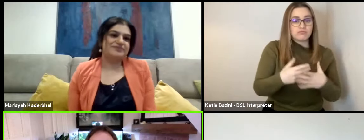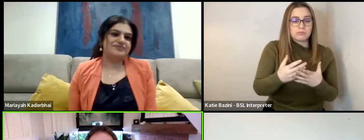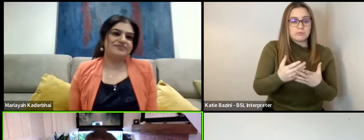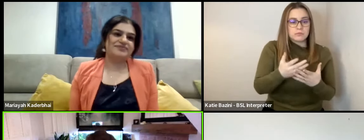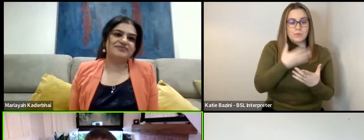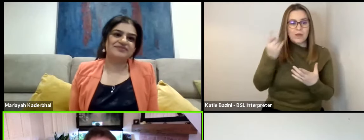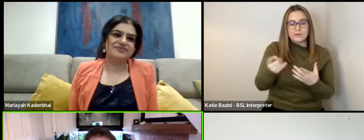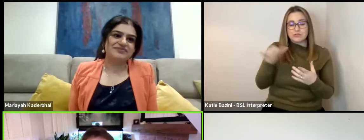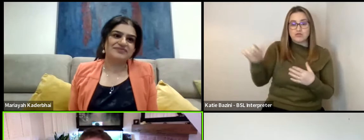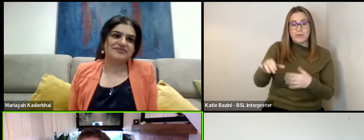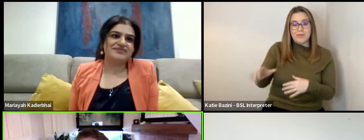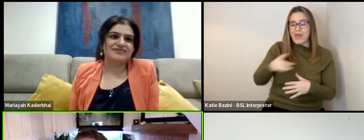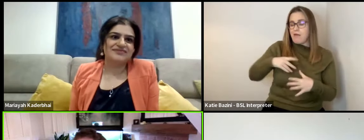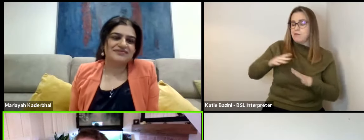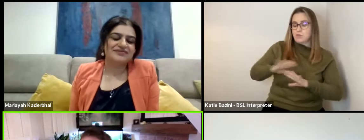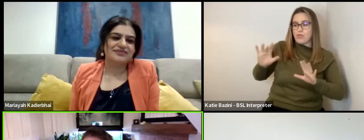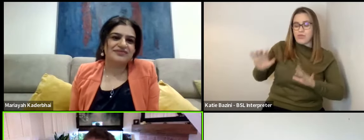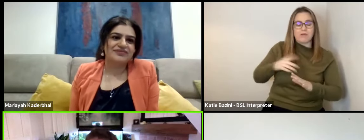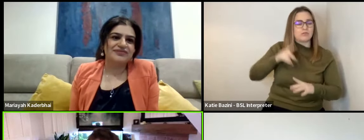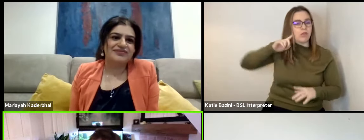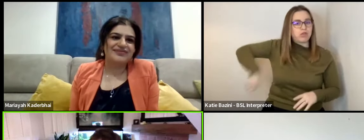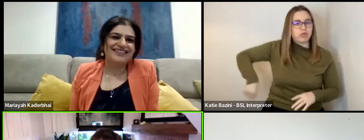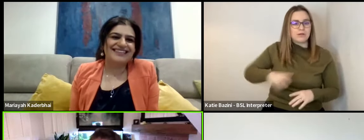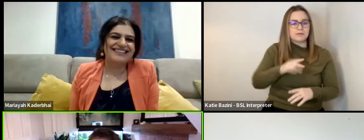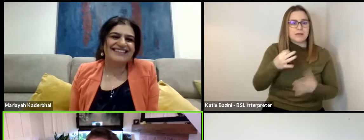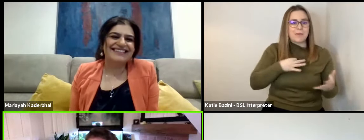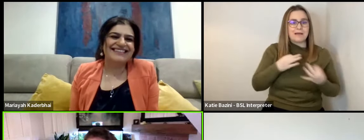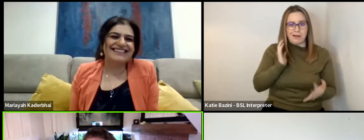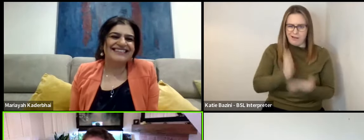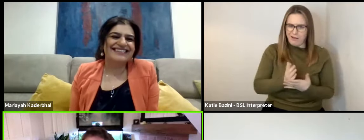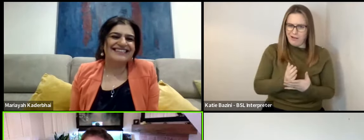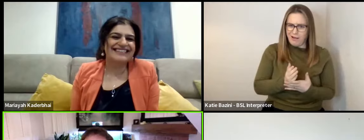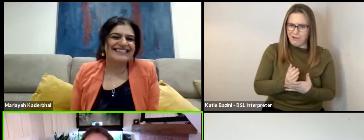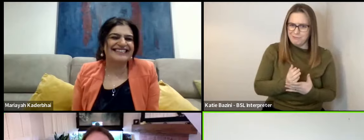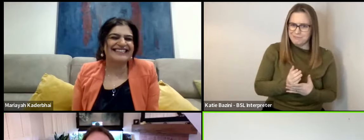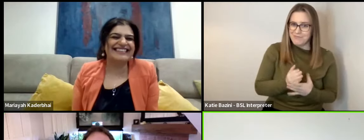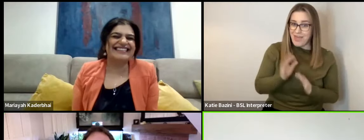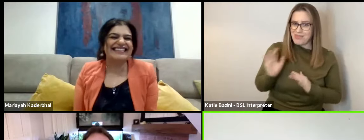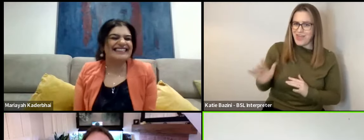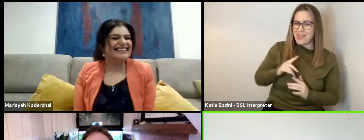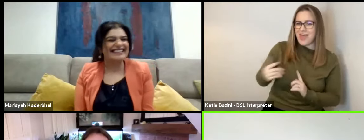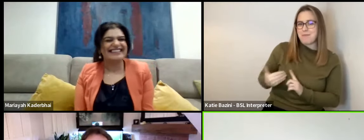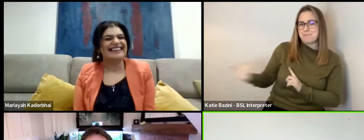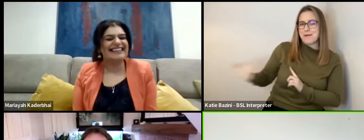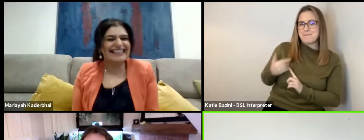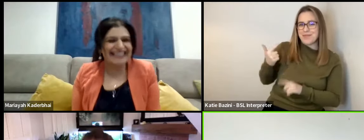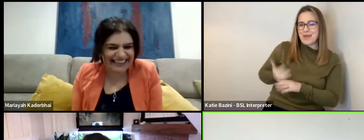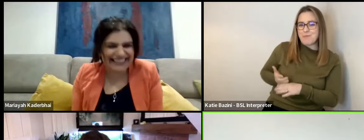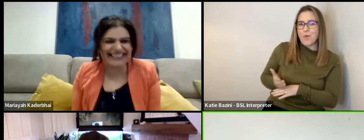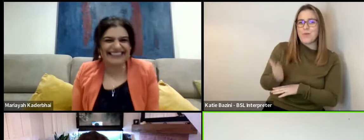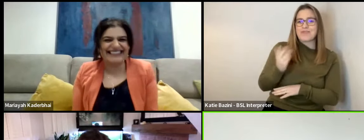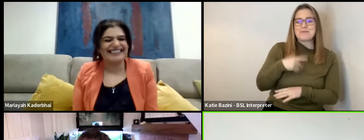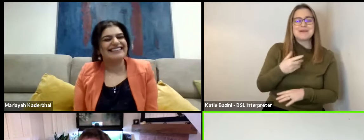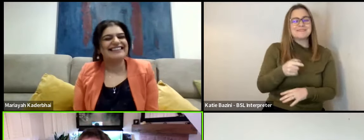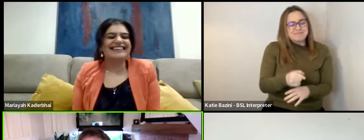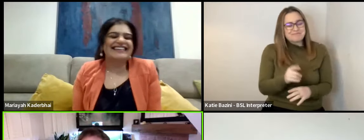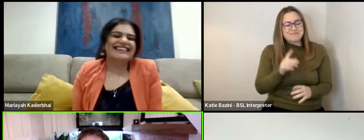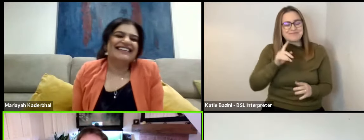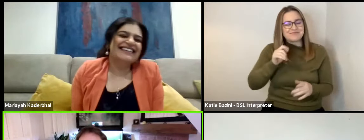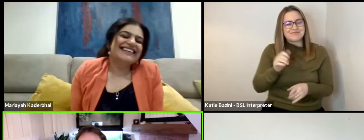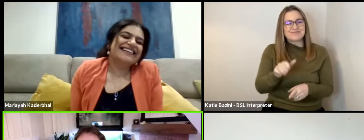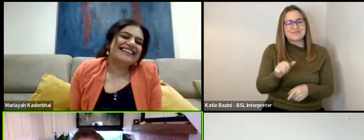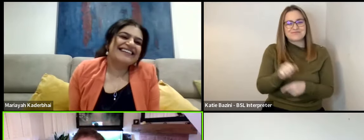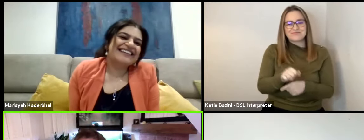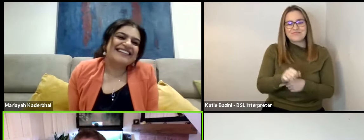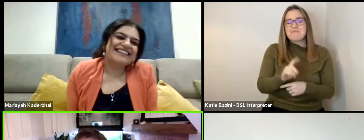shouldn't exist. It doesn't exist. Some actors you work with, it does exist, but that's a different story. Our aim is to try and pretend it's not there.